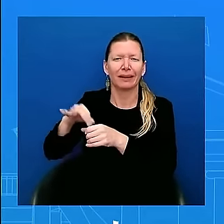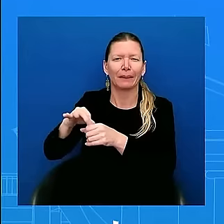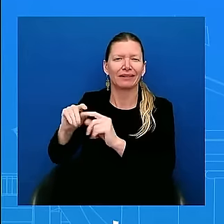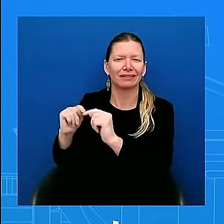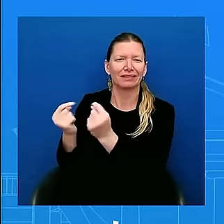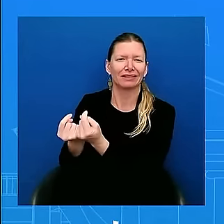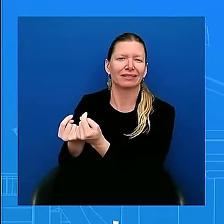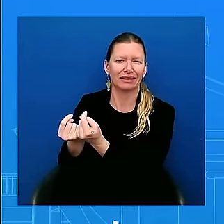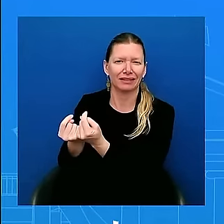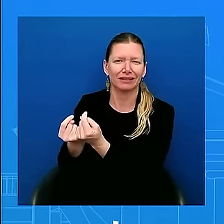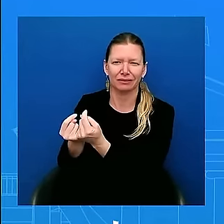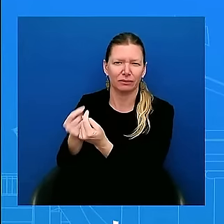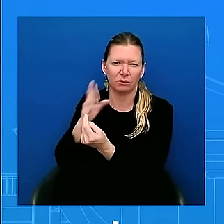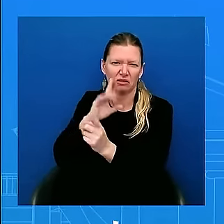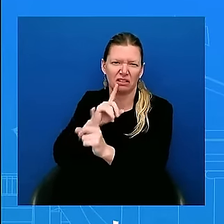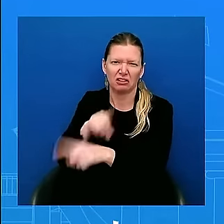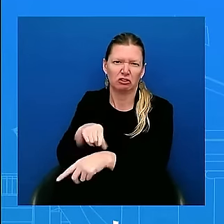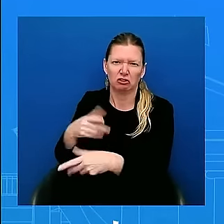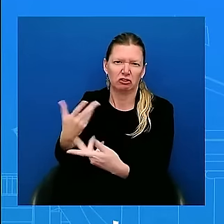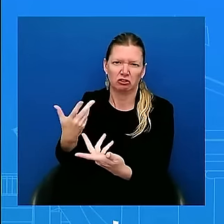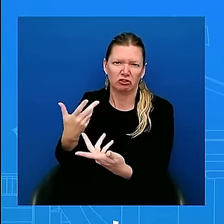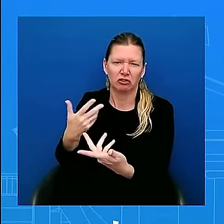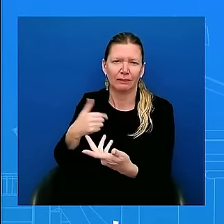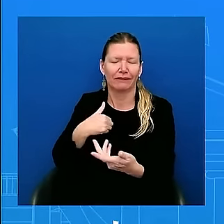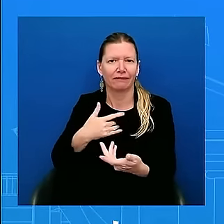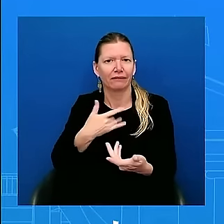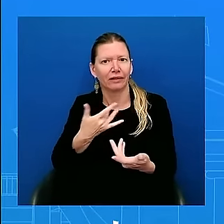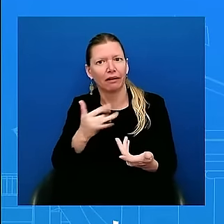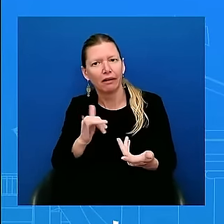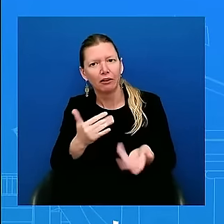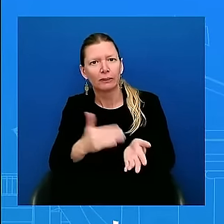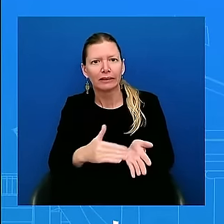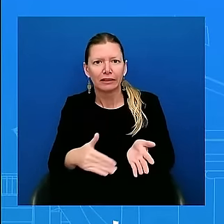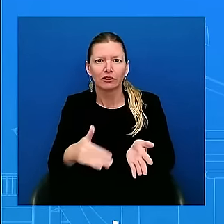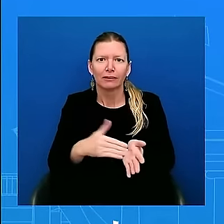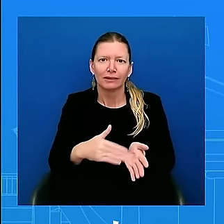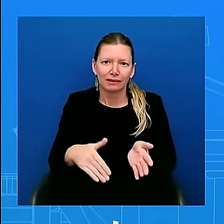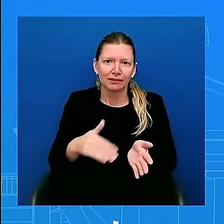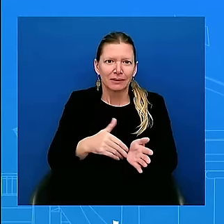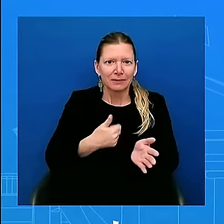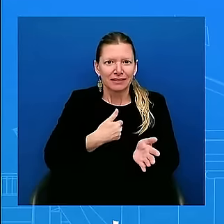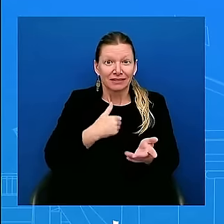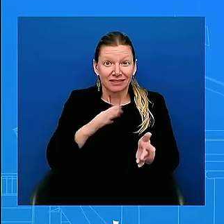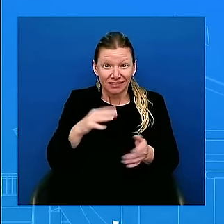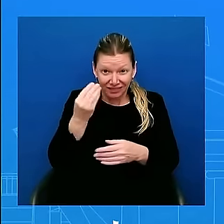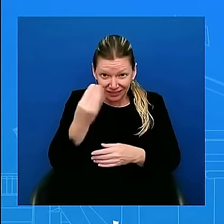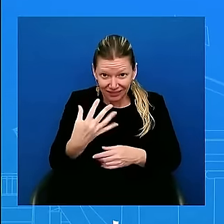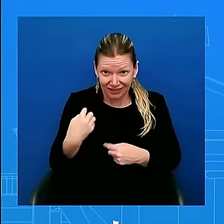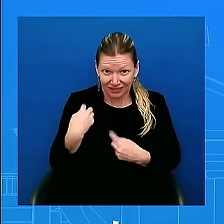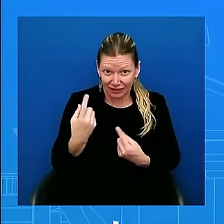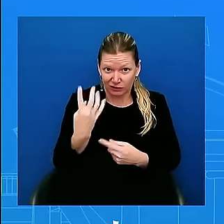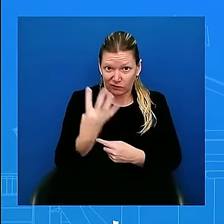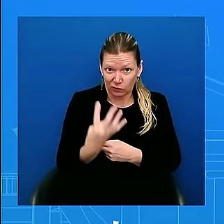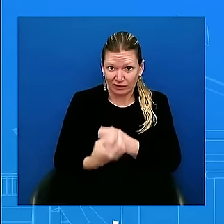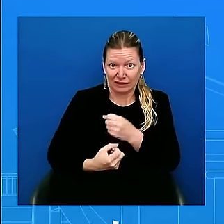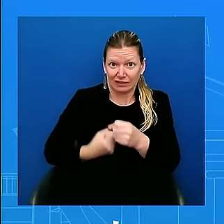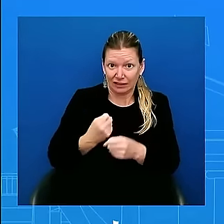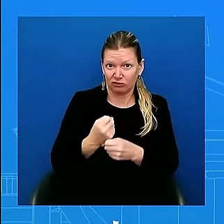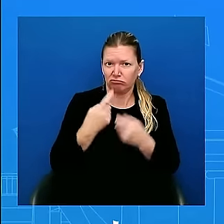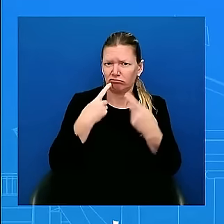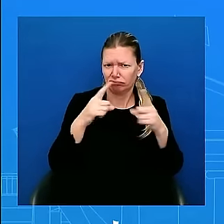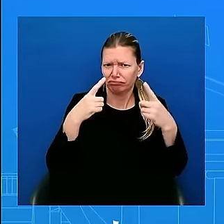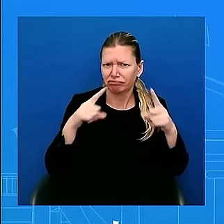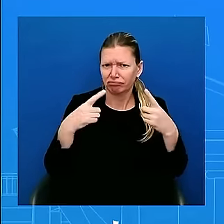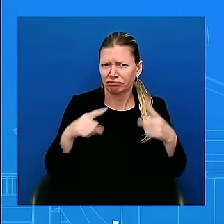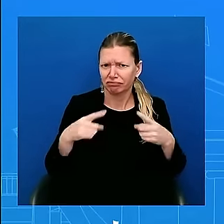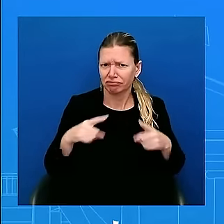the last four years has been very successful policy wise they've been able to get things done they've been able